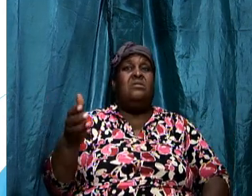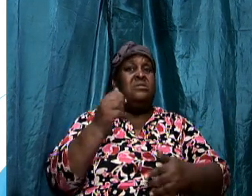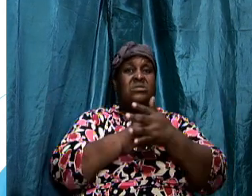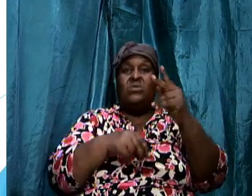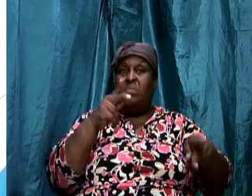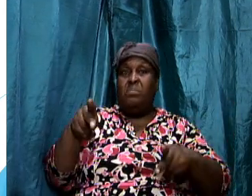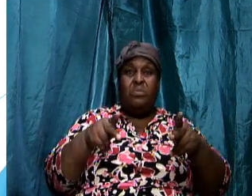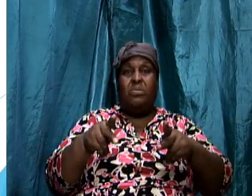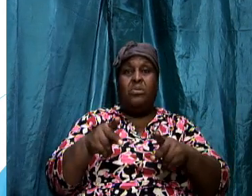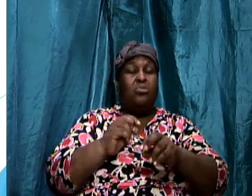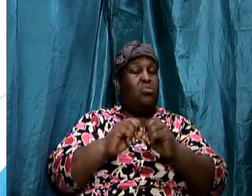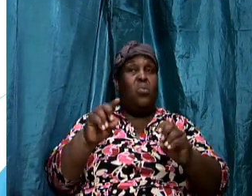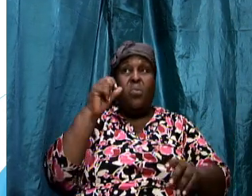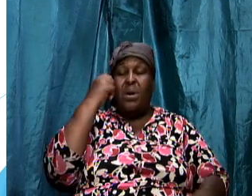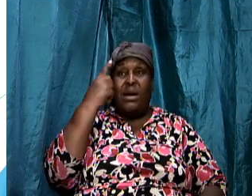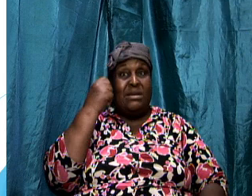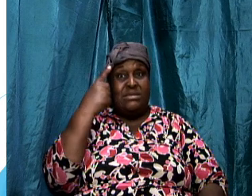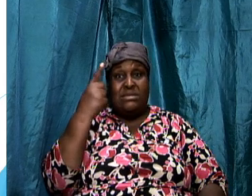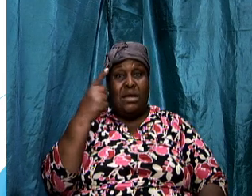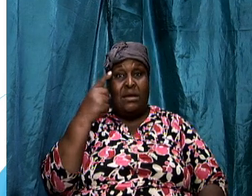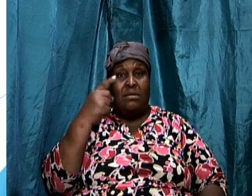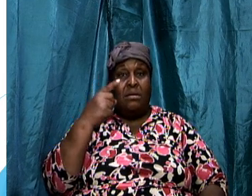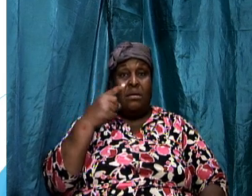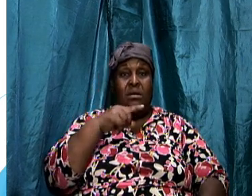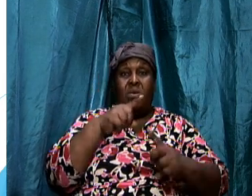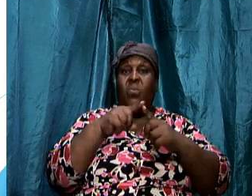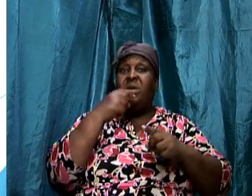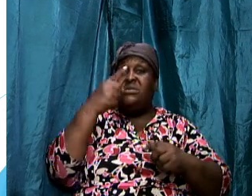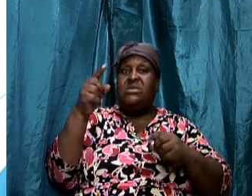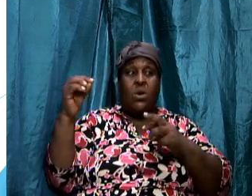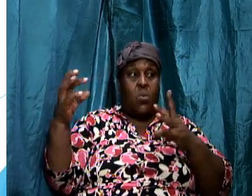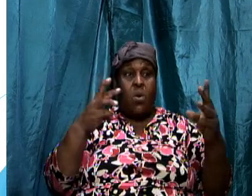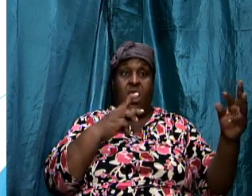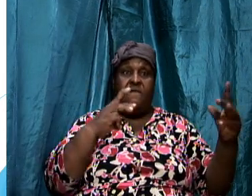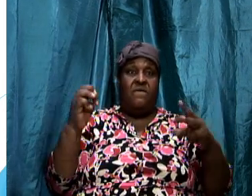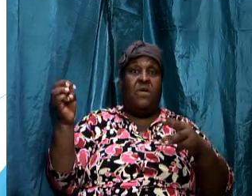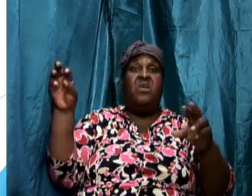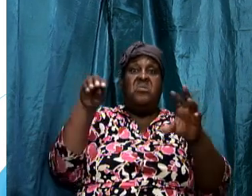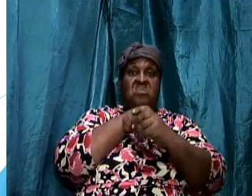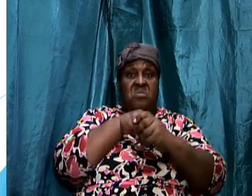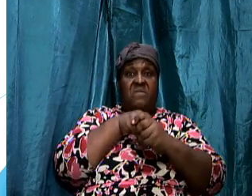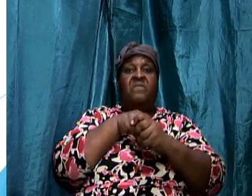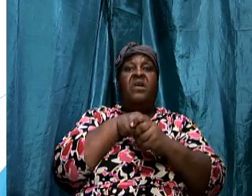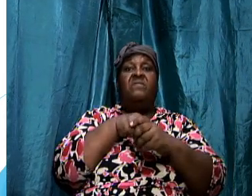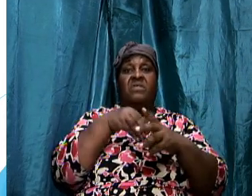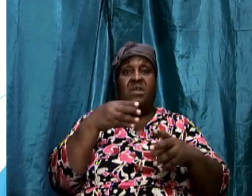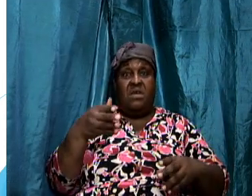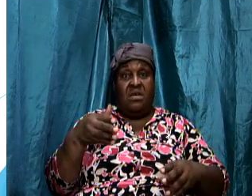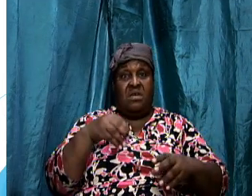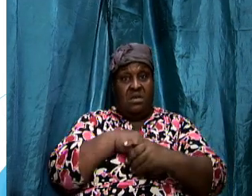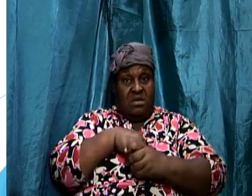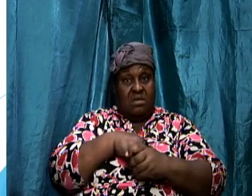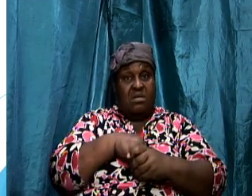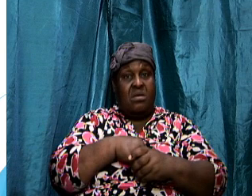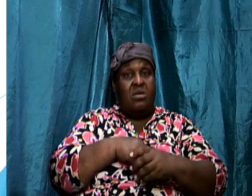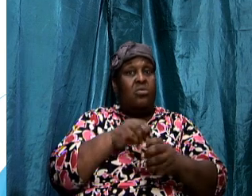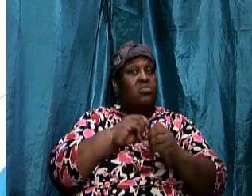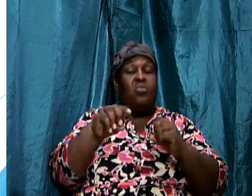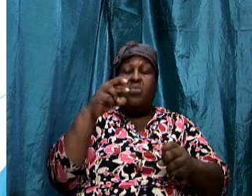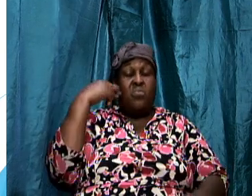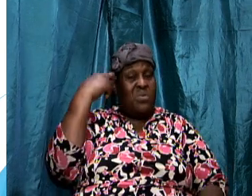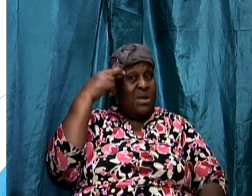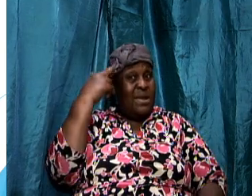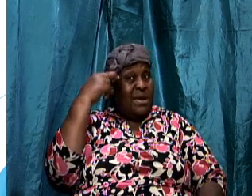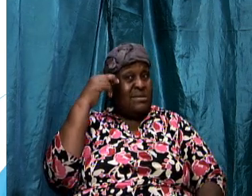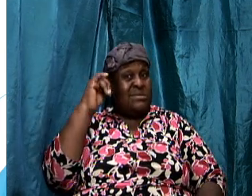war fear what they are actually engaged in we just talk and use the word as a little cliche we don't realize